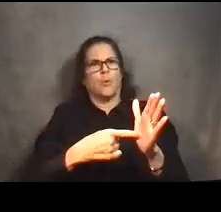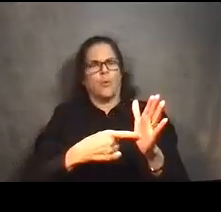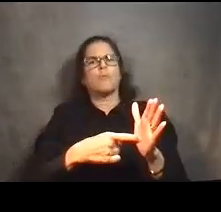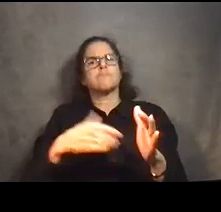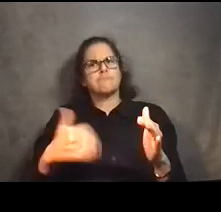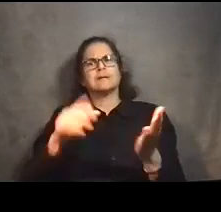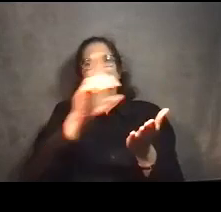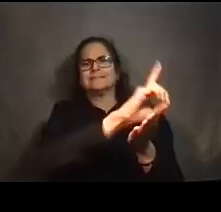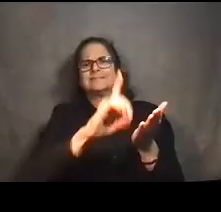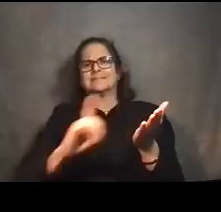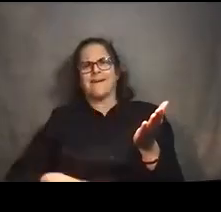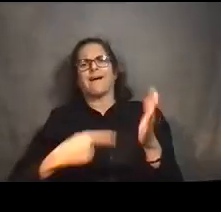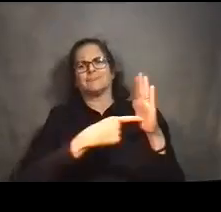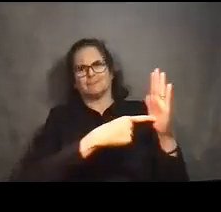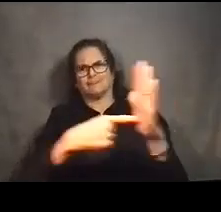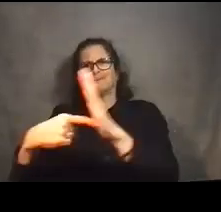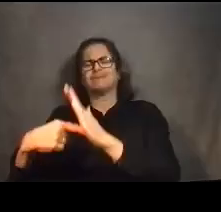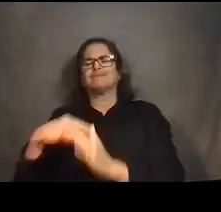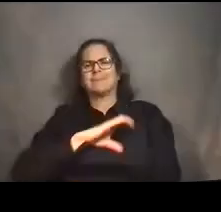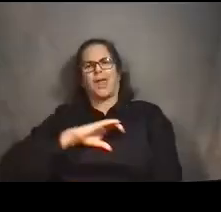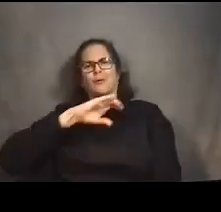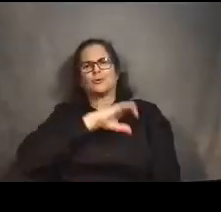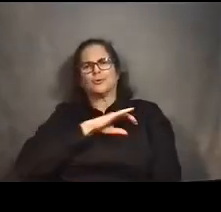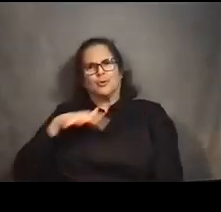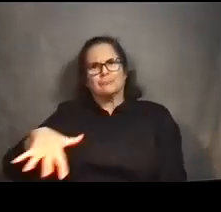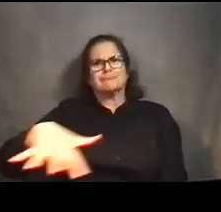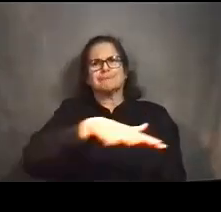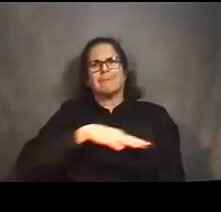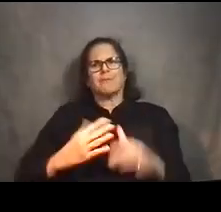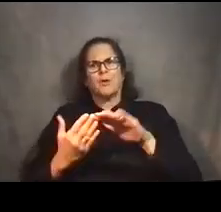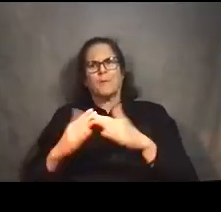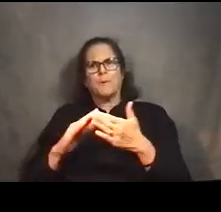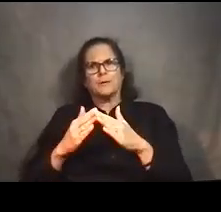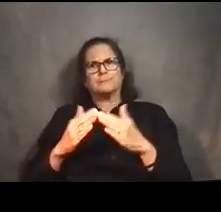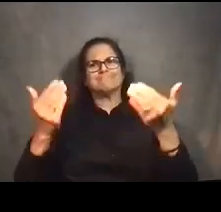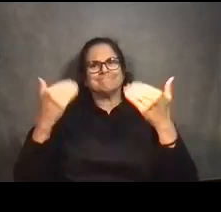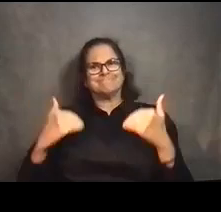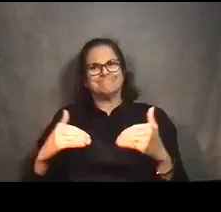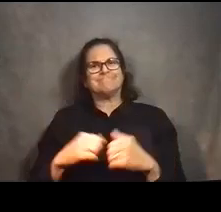design reflected the characteristics of the community. Next slide.